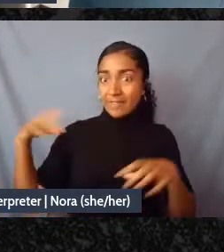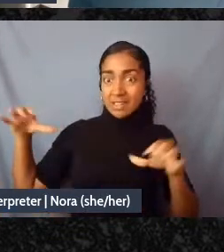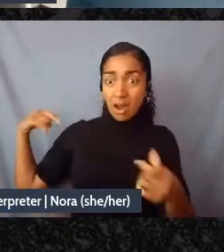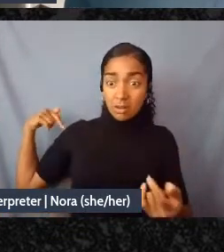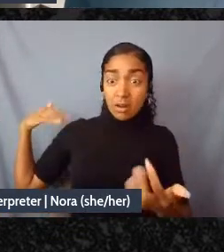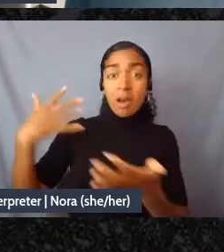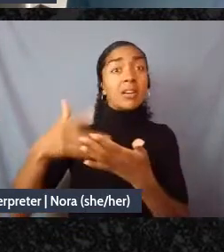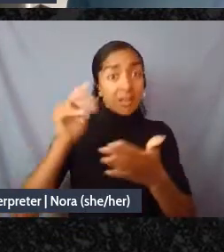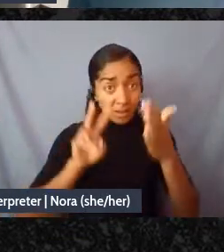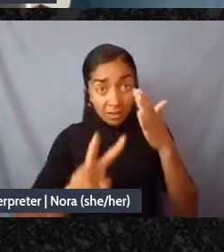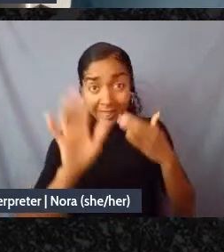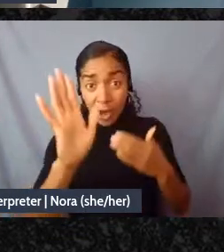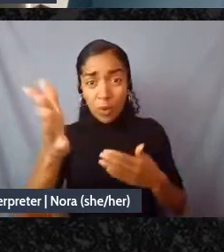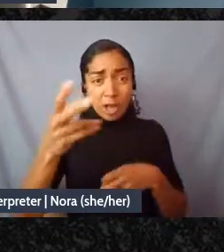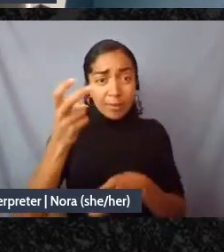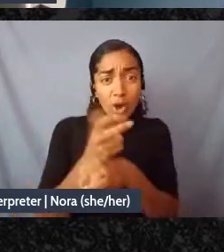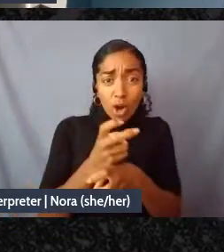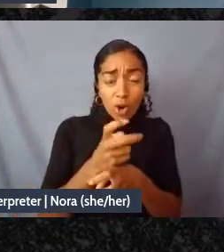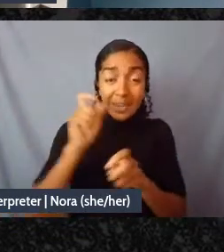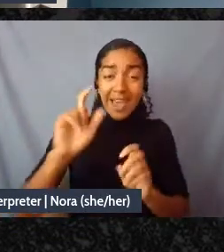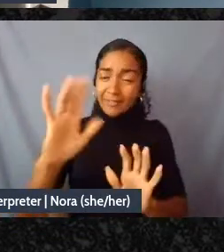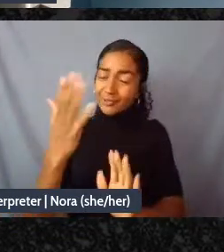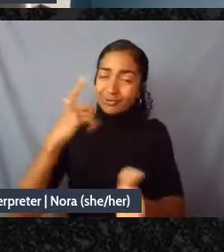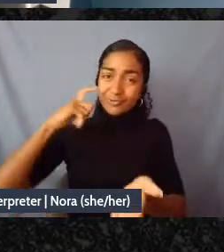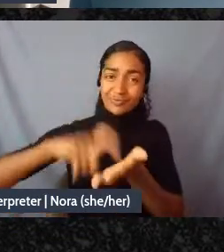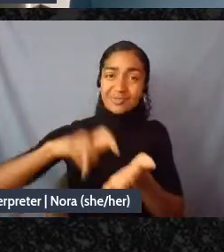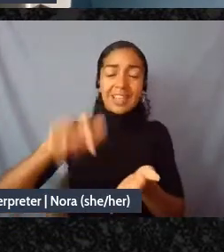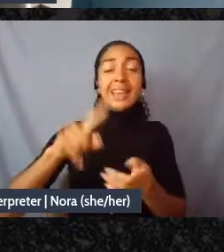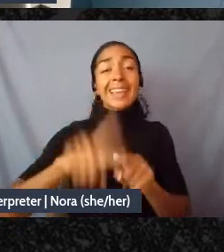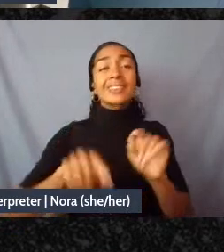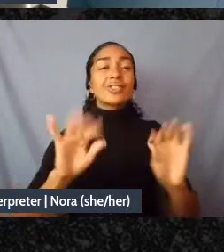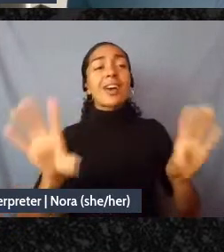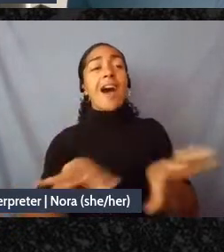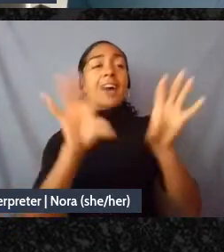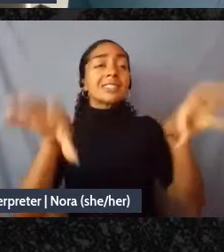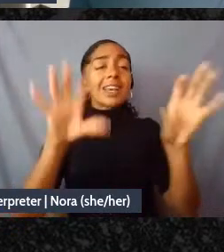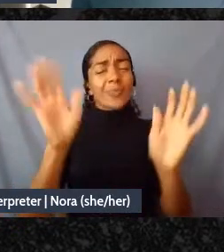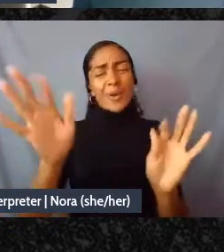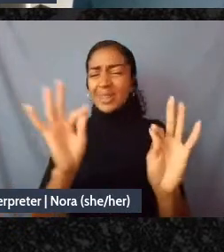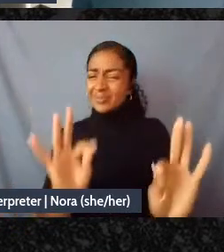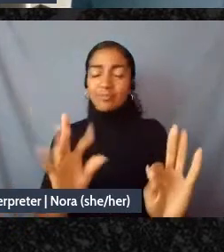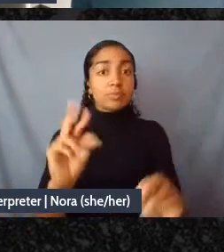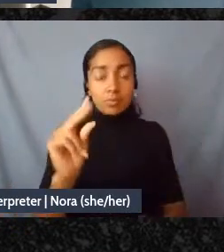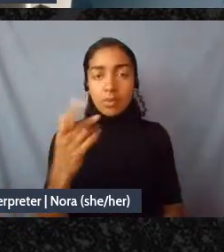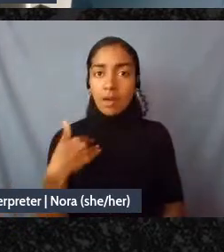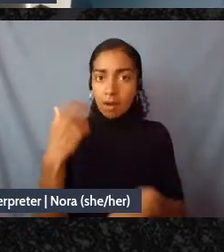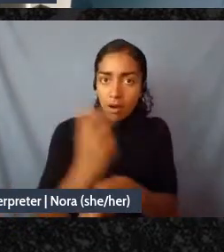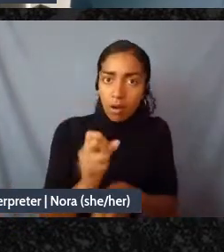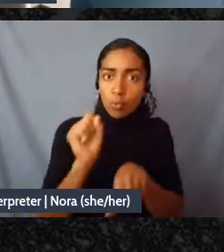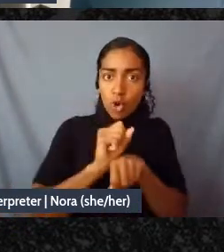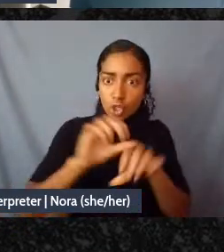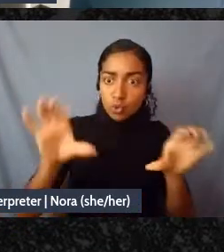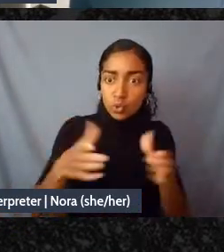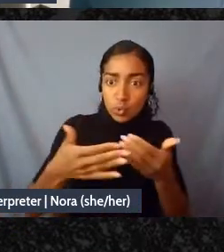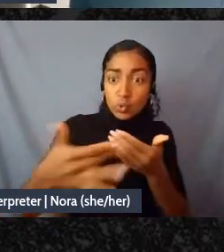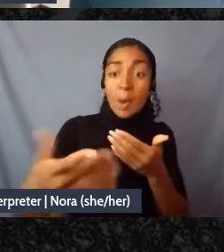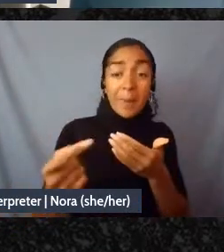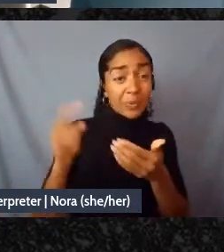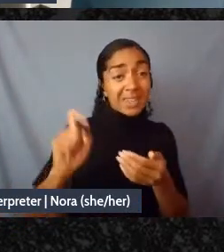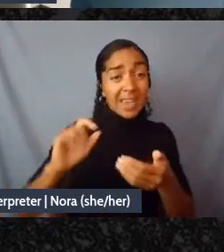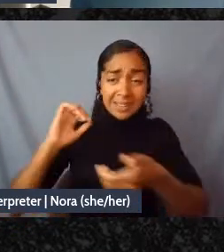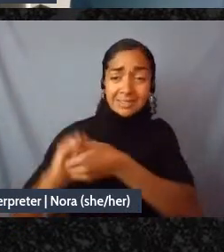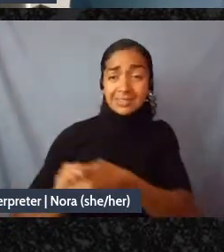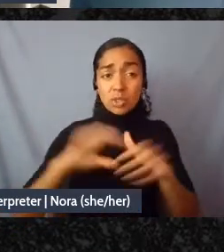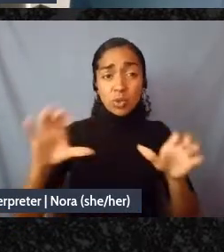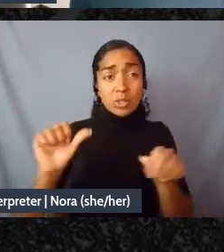going to be able to give people a flowery version of that we've got hard work to do but we can do it together and inside that doing together I think we